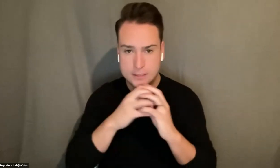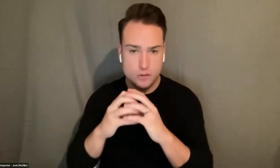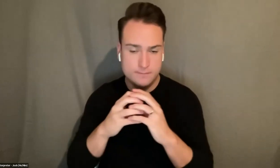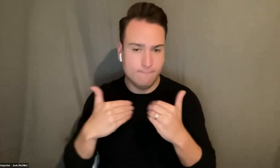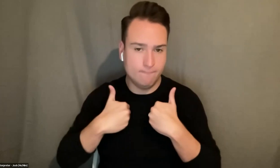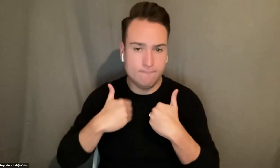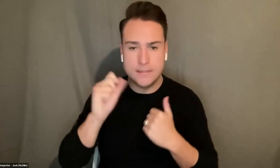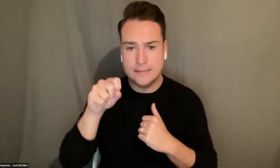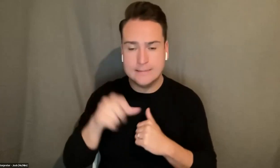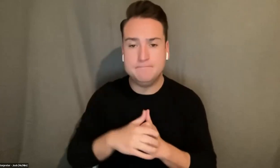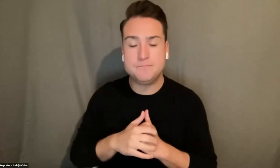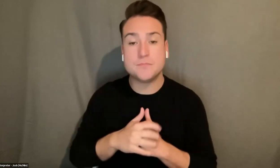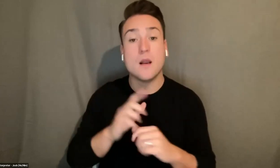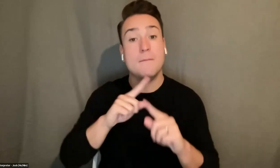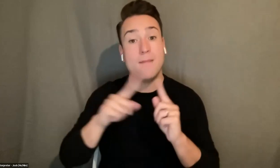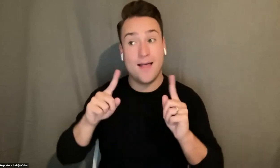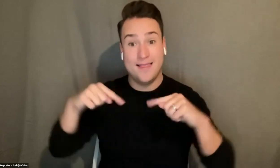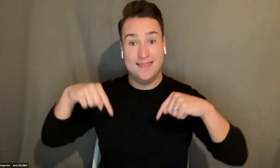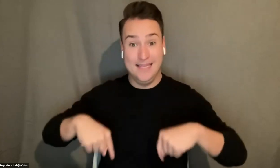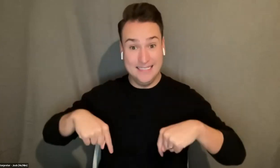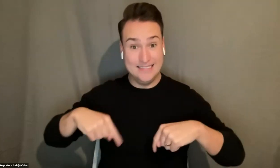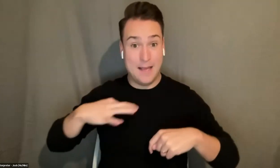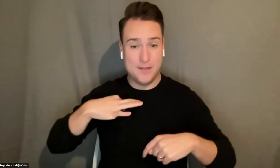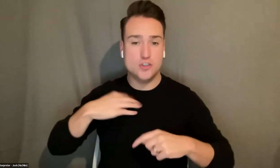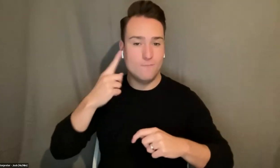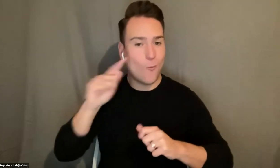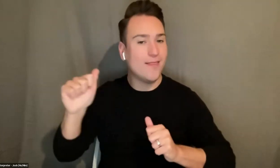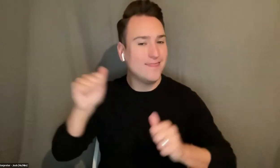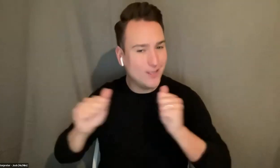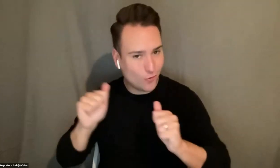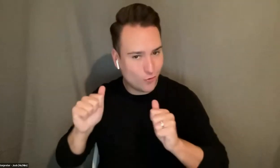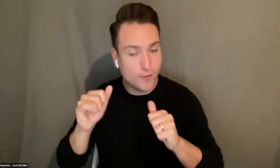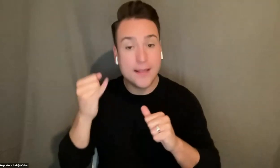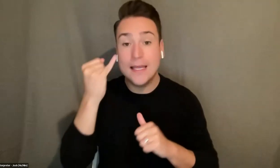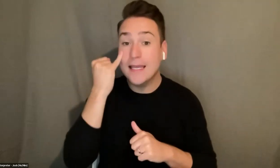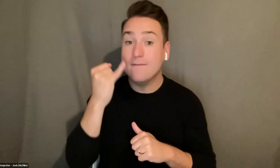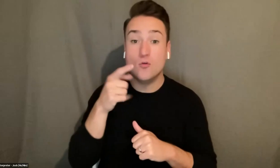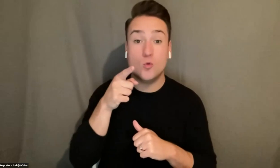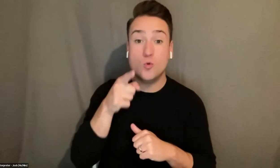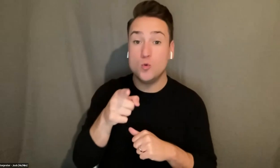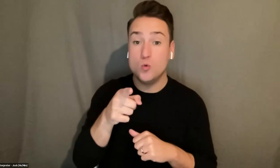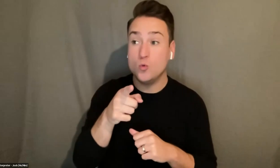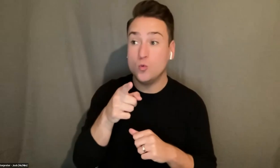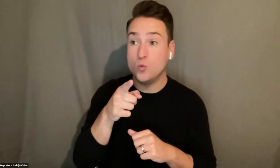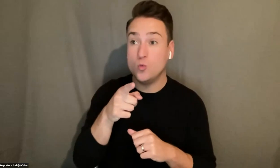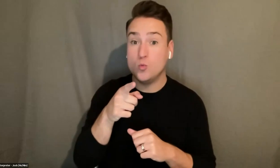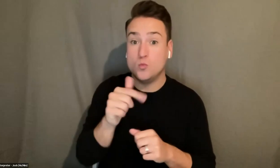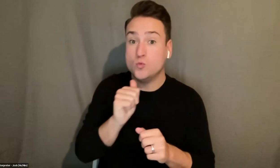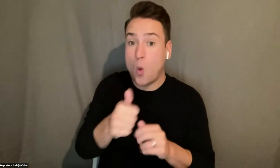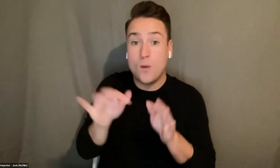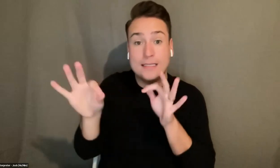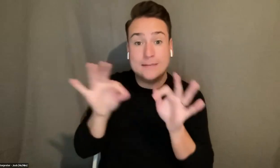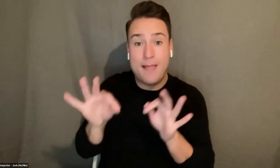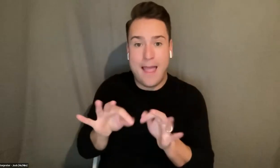and this is however a theater application so if you don't at least explain how it falls into